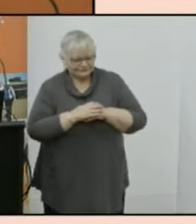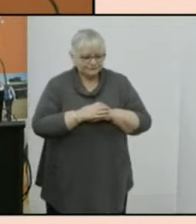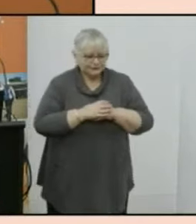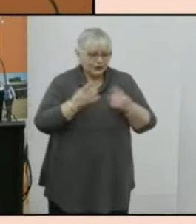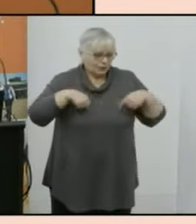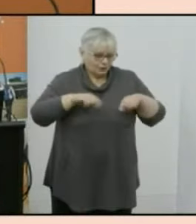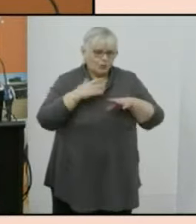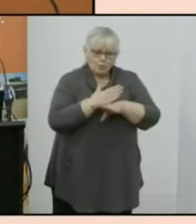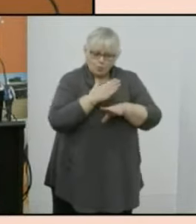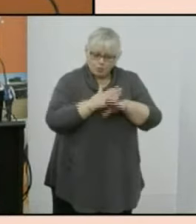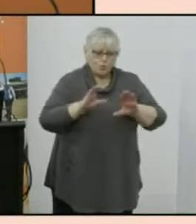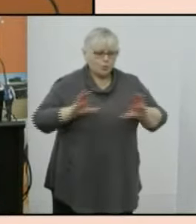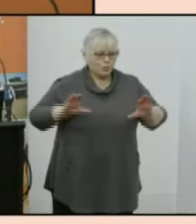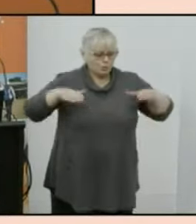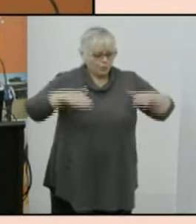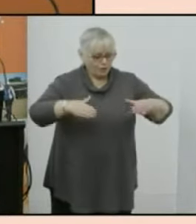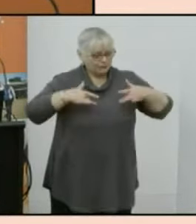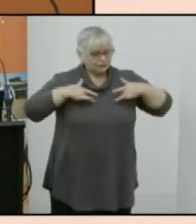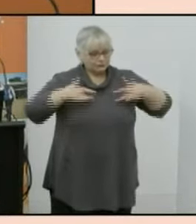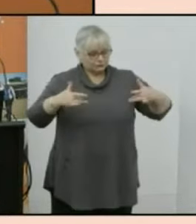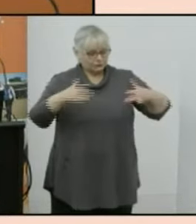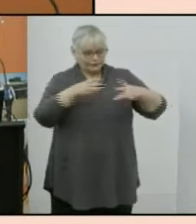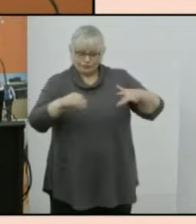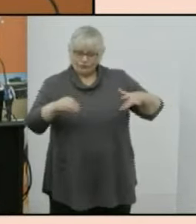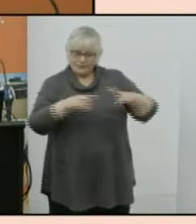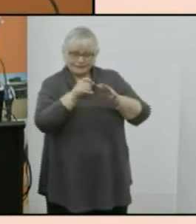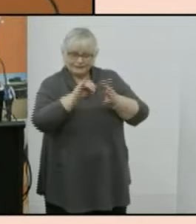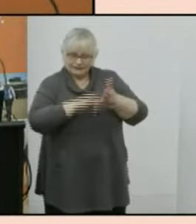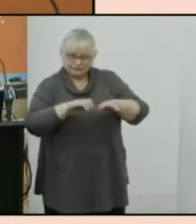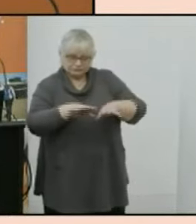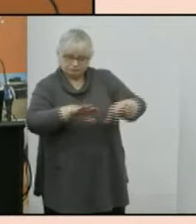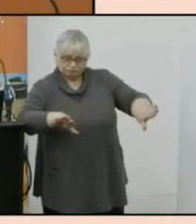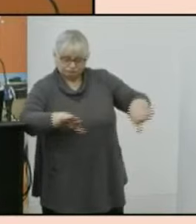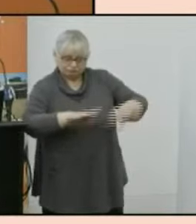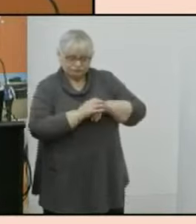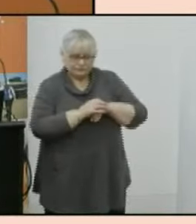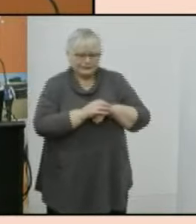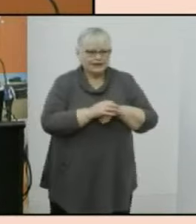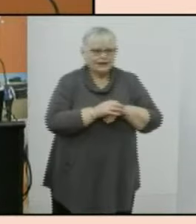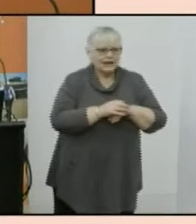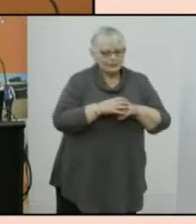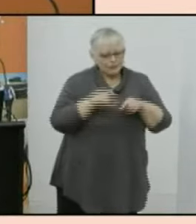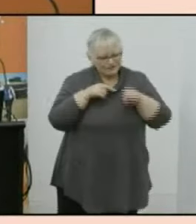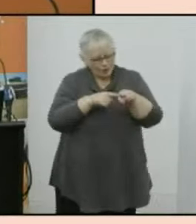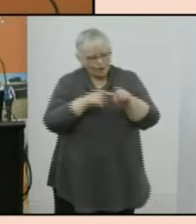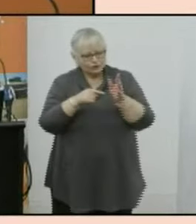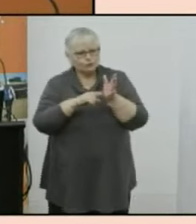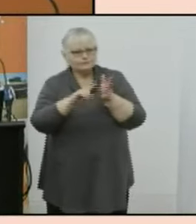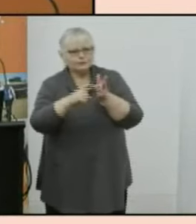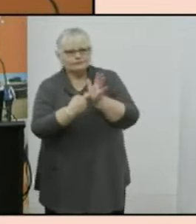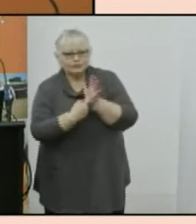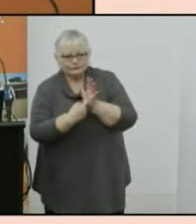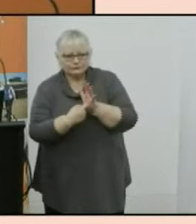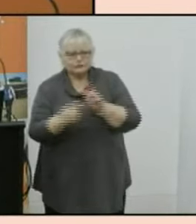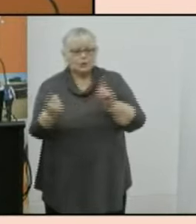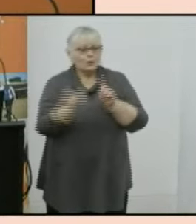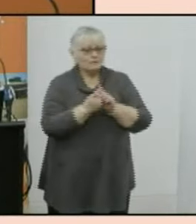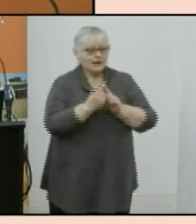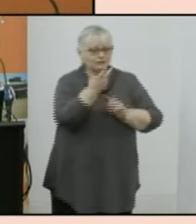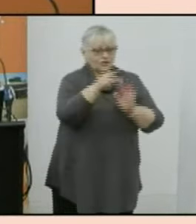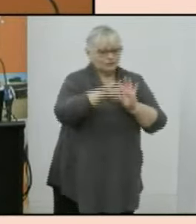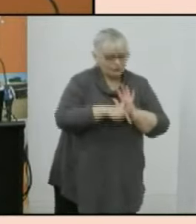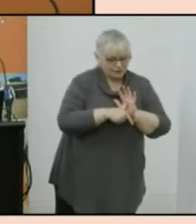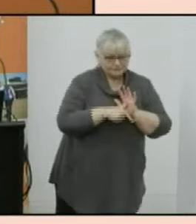worked as a body independent of the australian statistician to discharge our terms of reference meeting on nine occasions